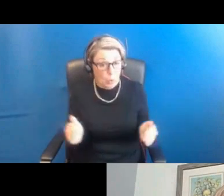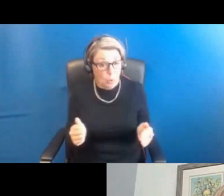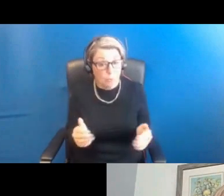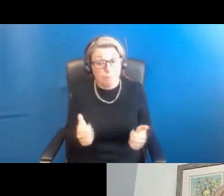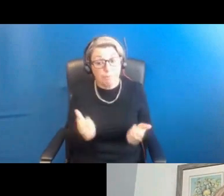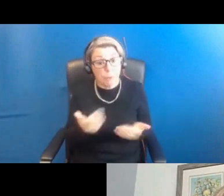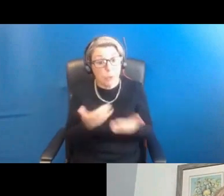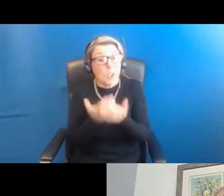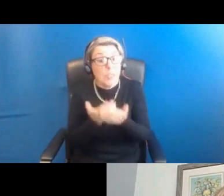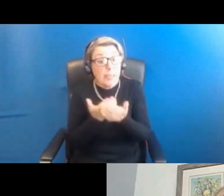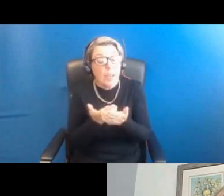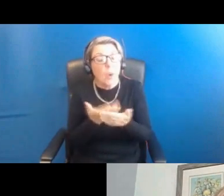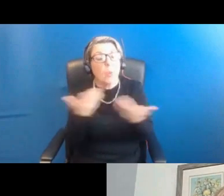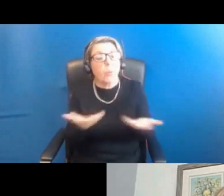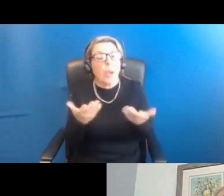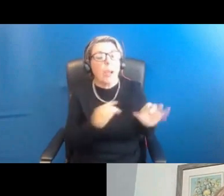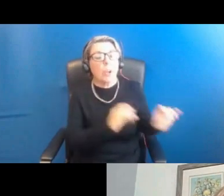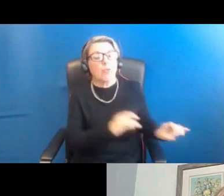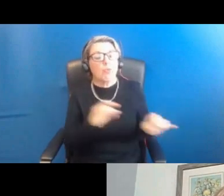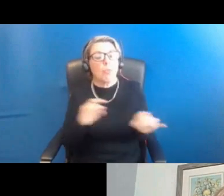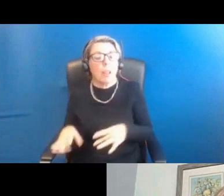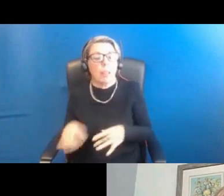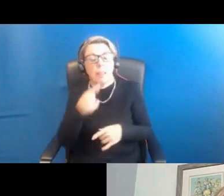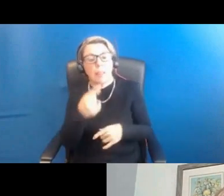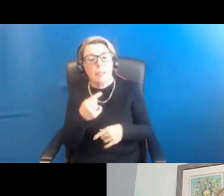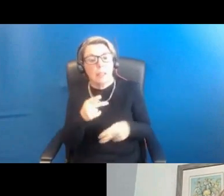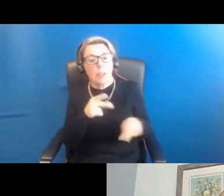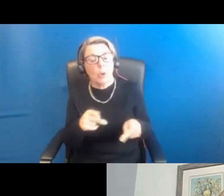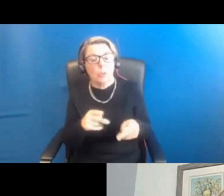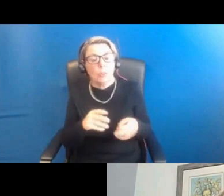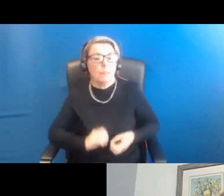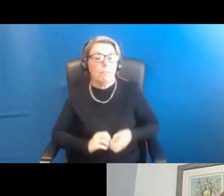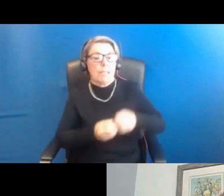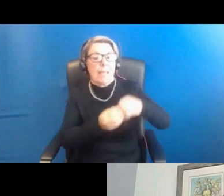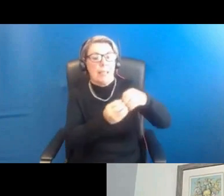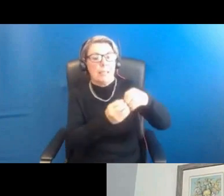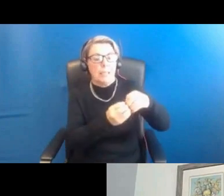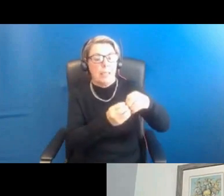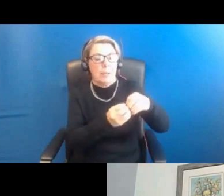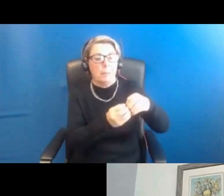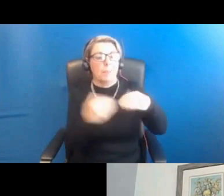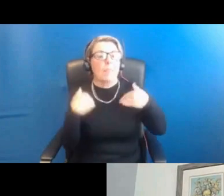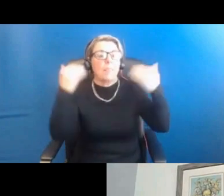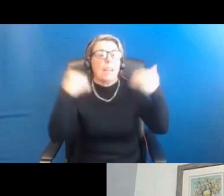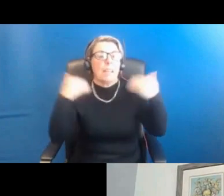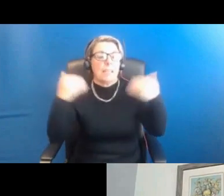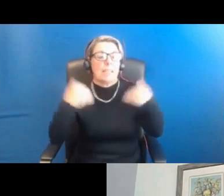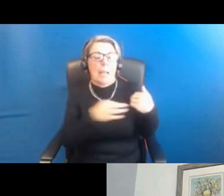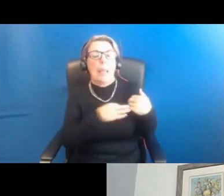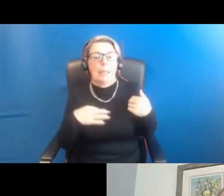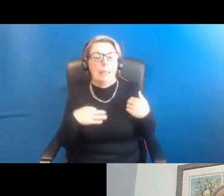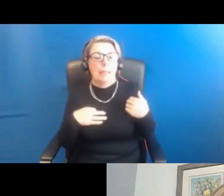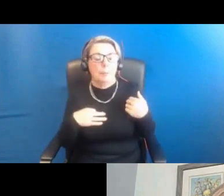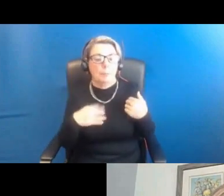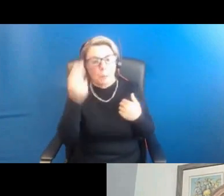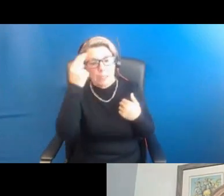Australia. And what they did was they called it the Fertility Fitness Clinic. And what they did was